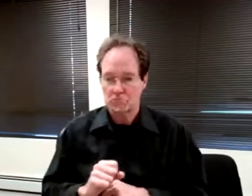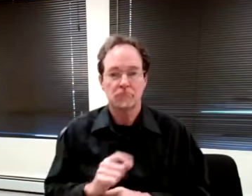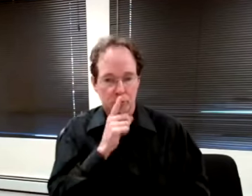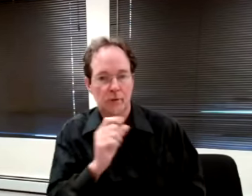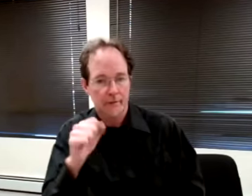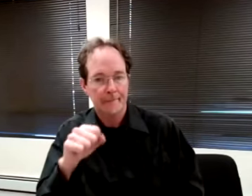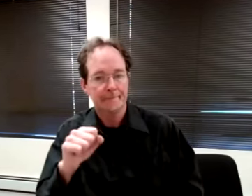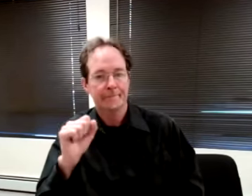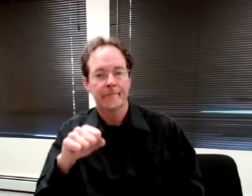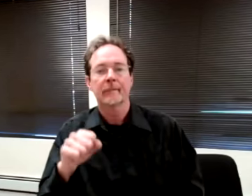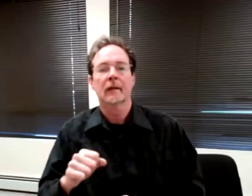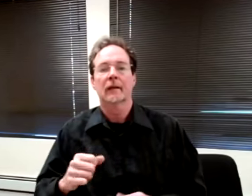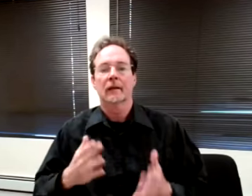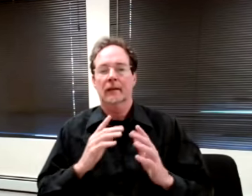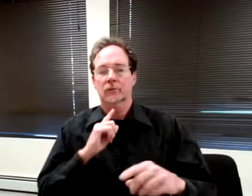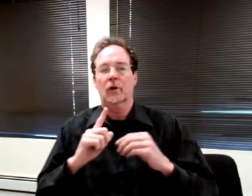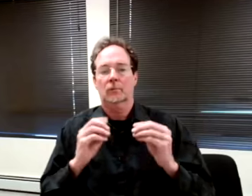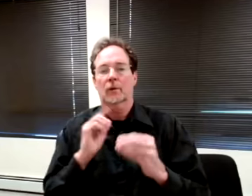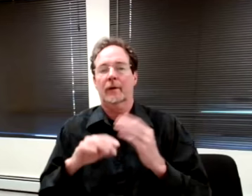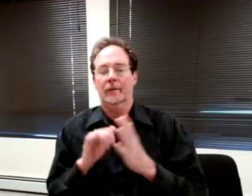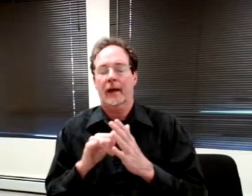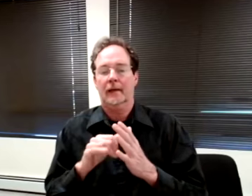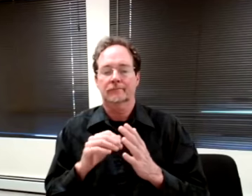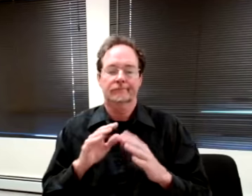Yeah, let's talk offline about that I'd be very happy to.